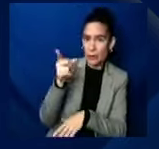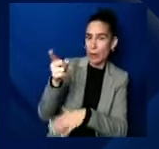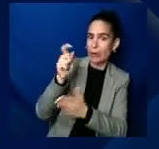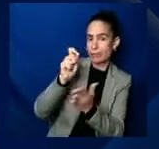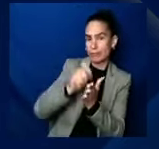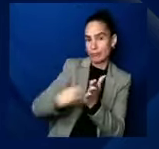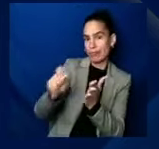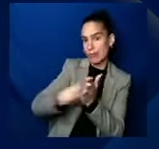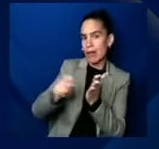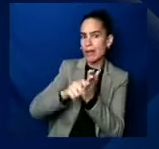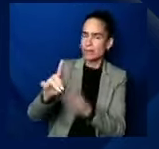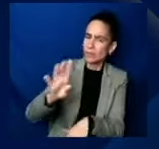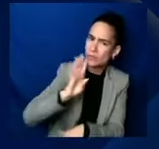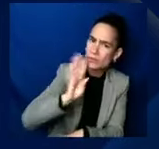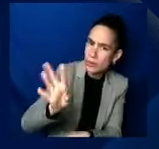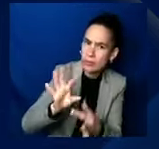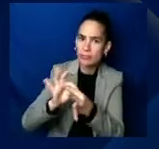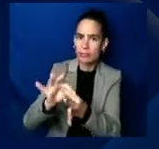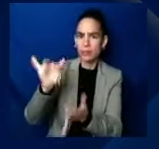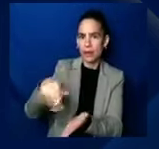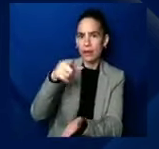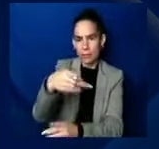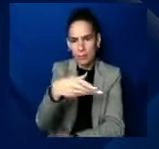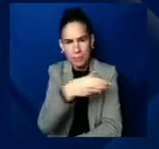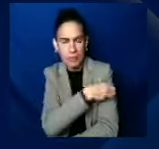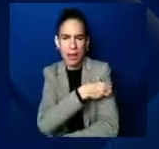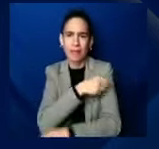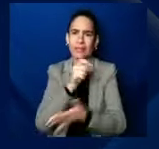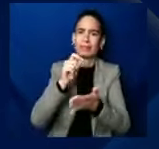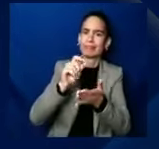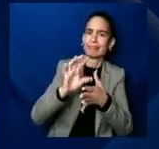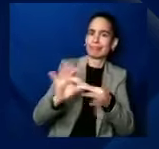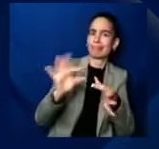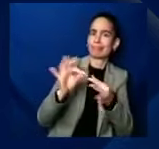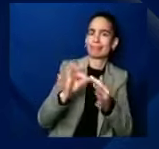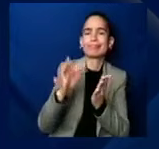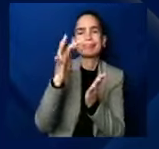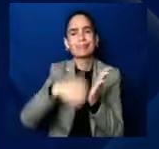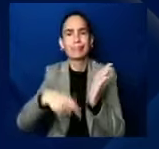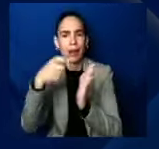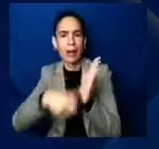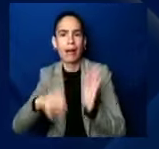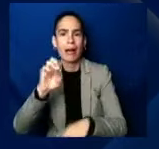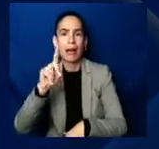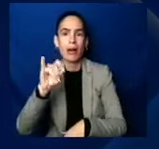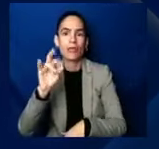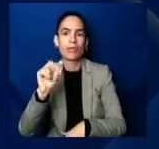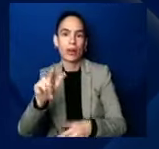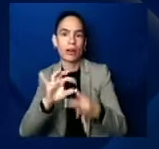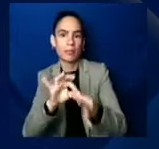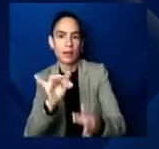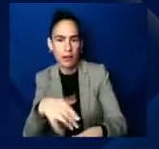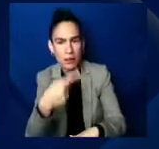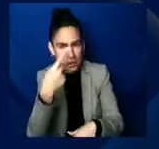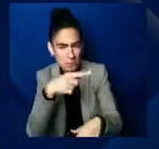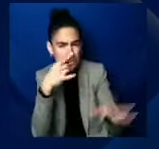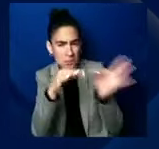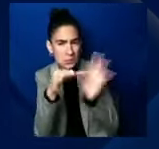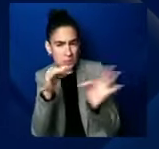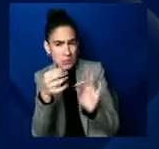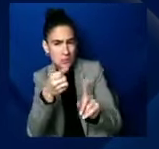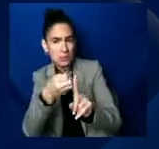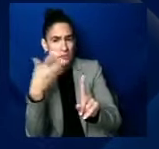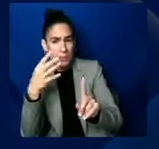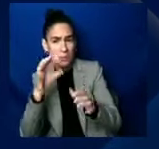powerful editorial about this. I'm wondering if you can, uh, spike the football on this point for us, uh, a little bit and just drive